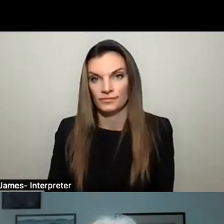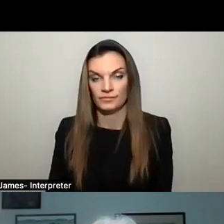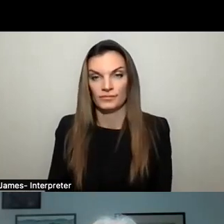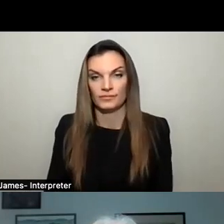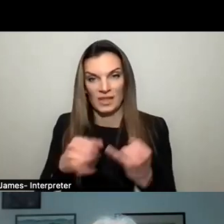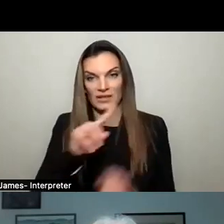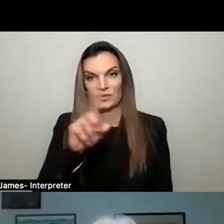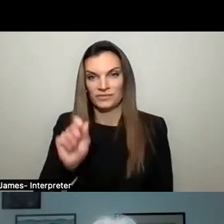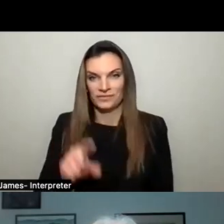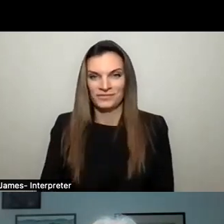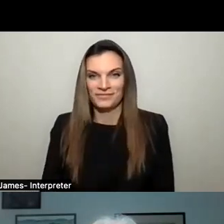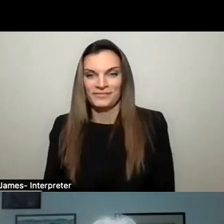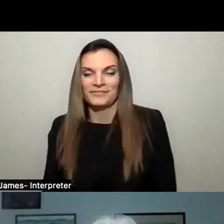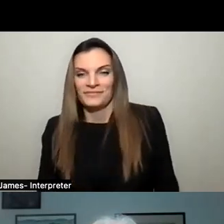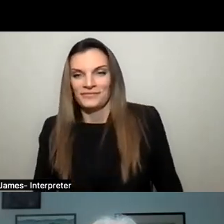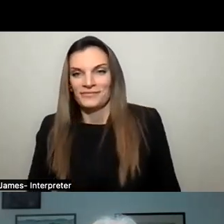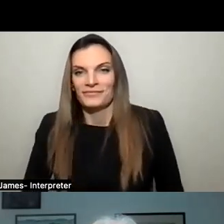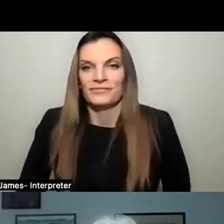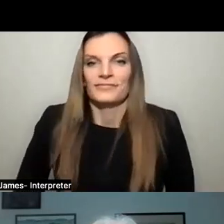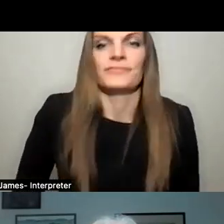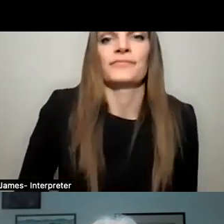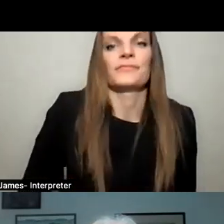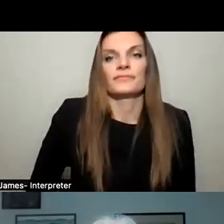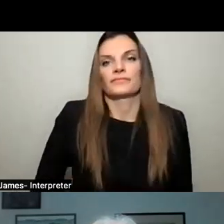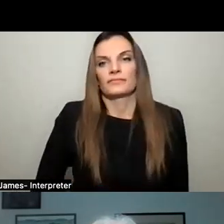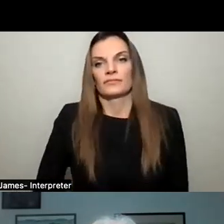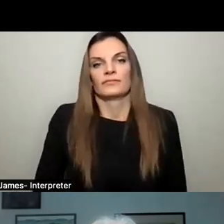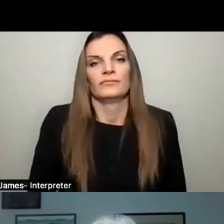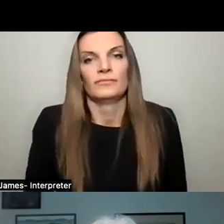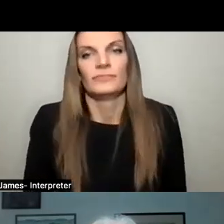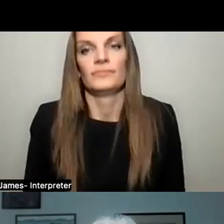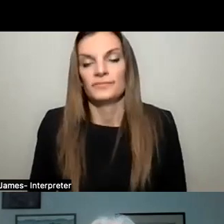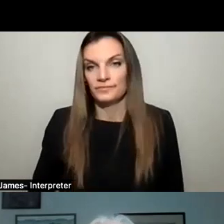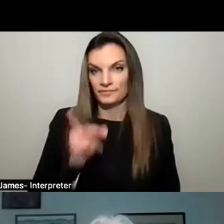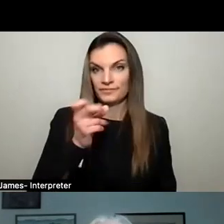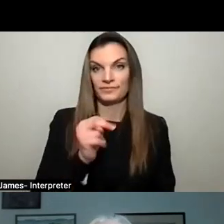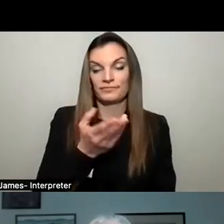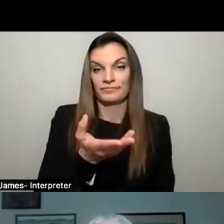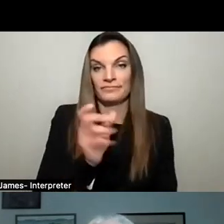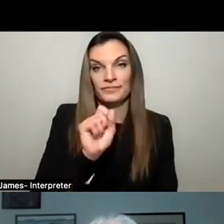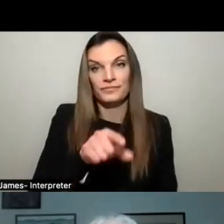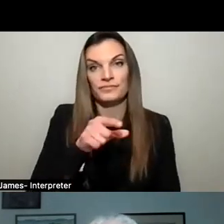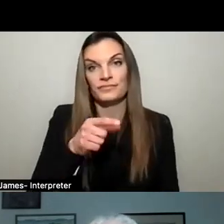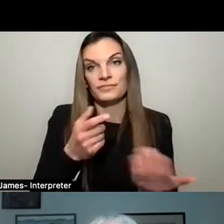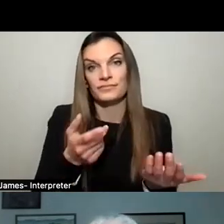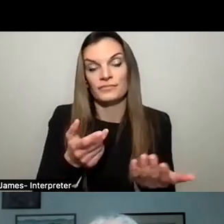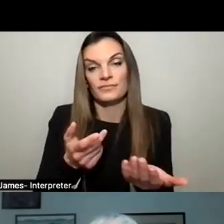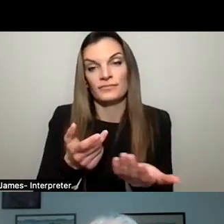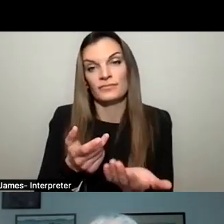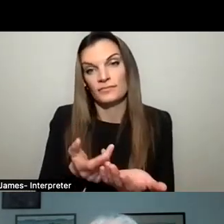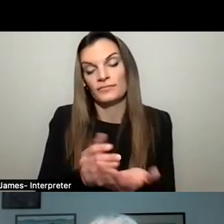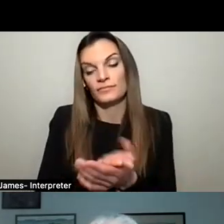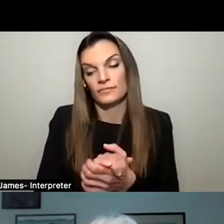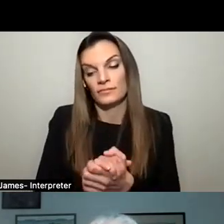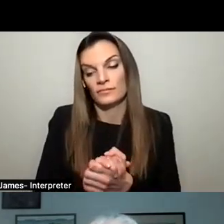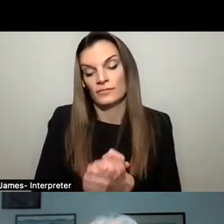just about over, little over the time limit. Um, Ken, how would you respond to the perception that the